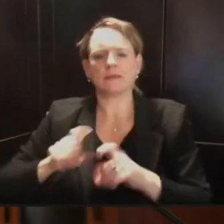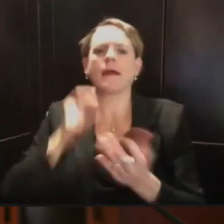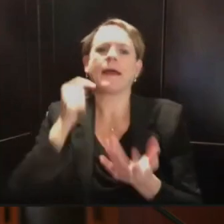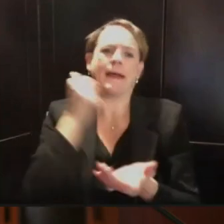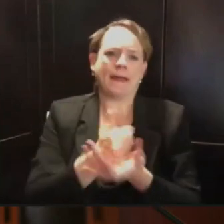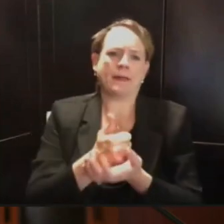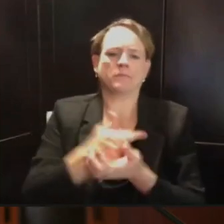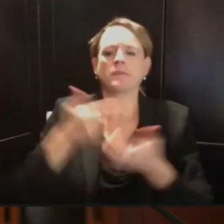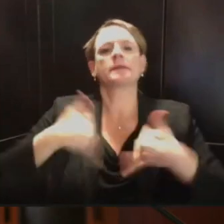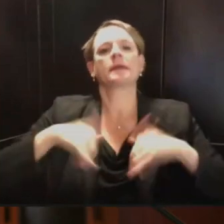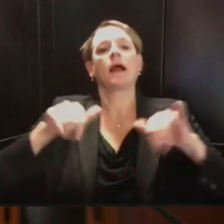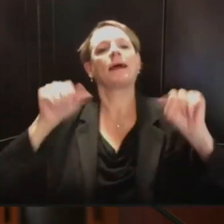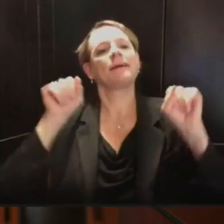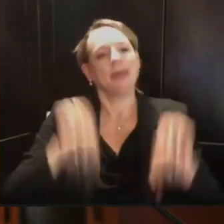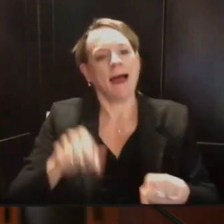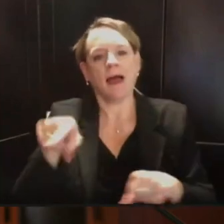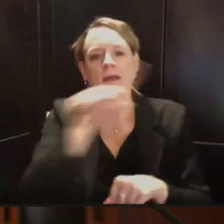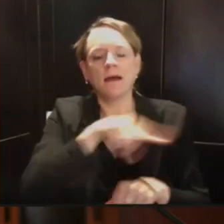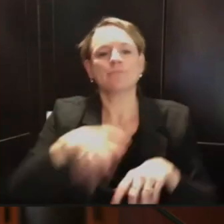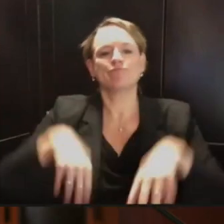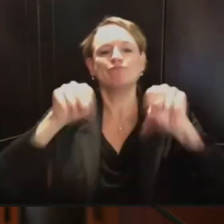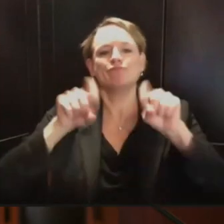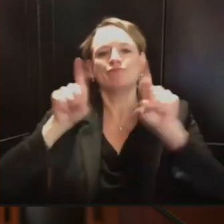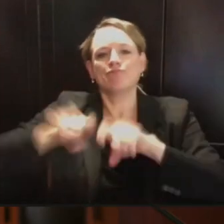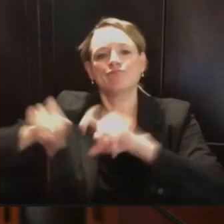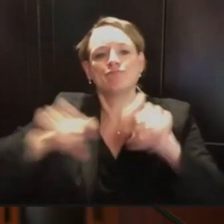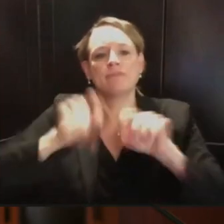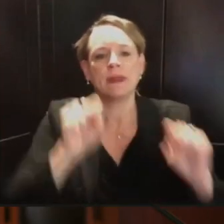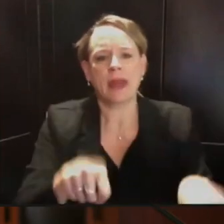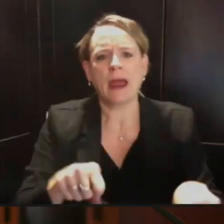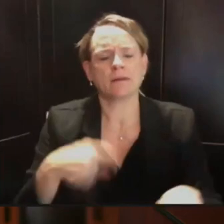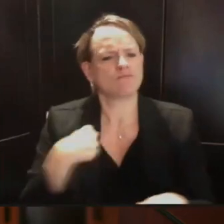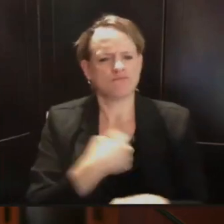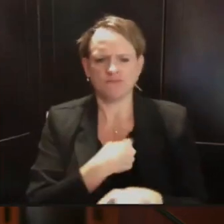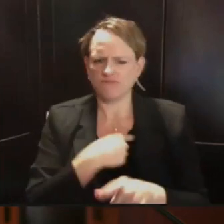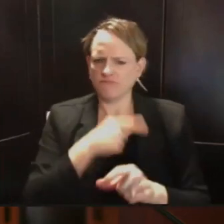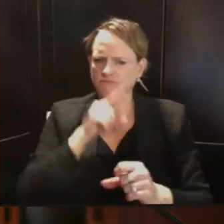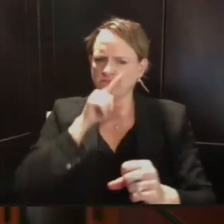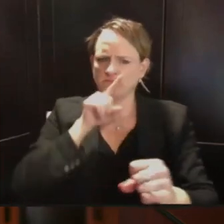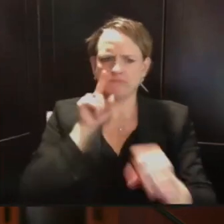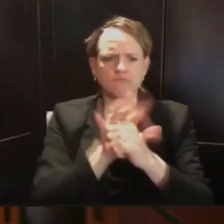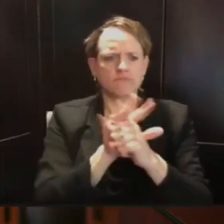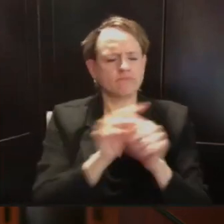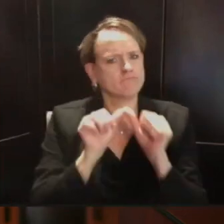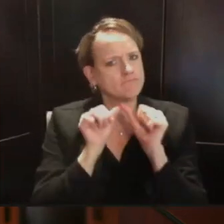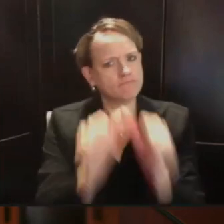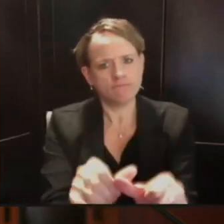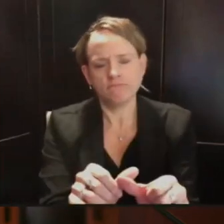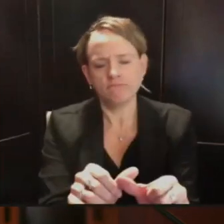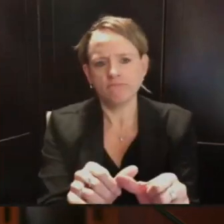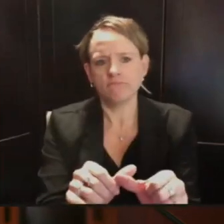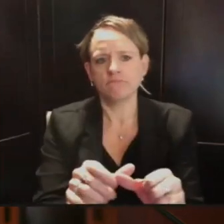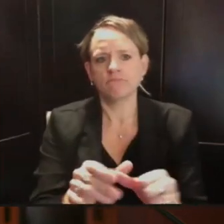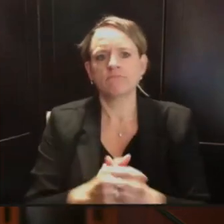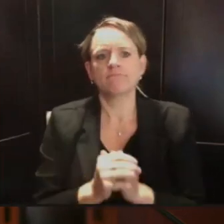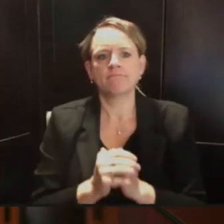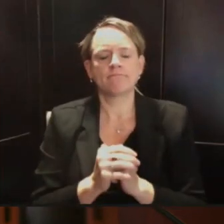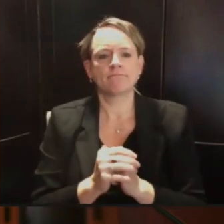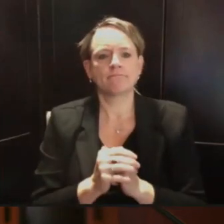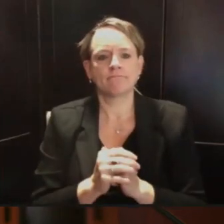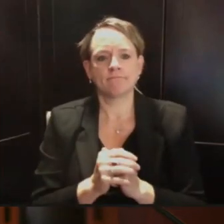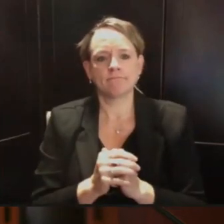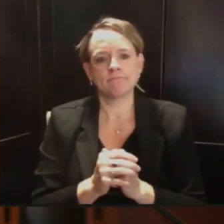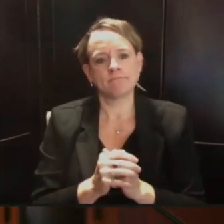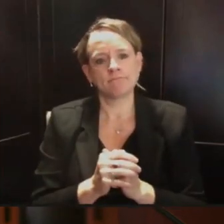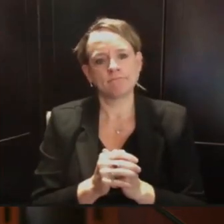committed to that. It is something we work on through, you know, a variety of methods. It is why